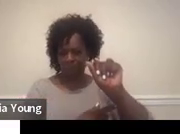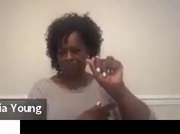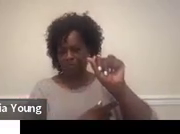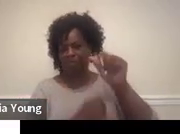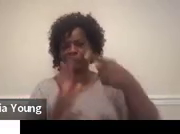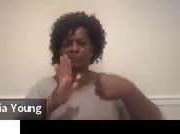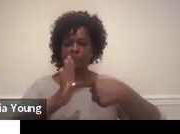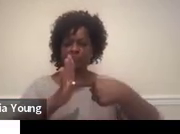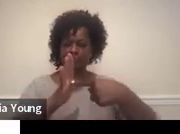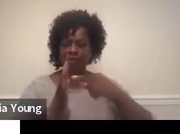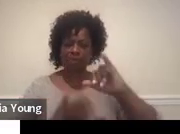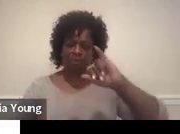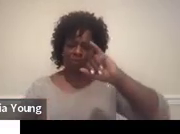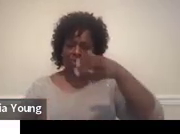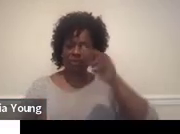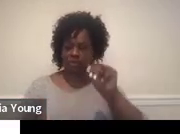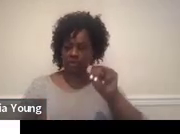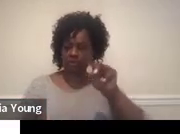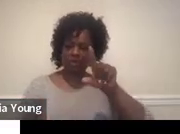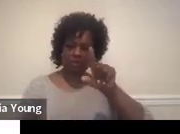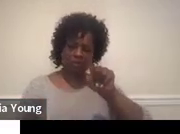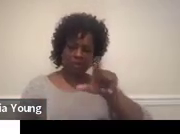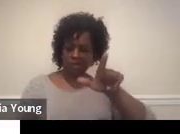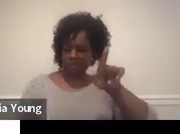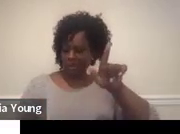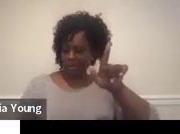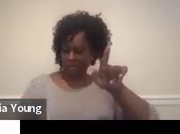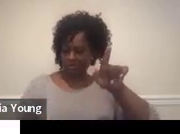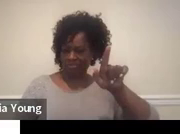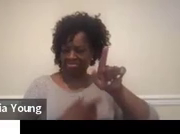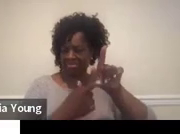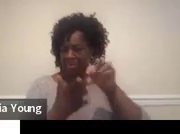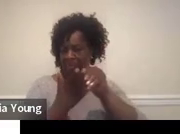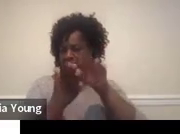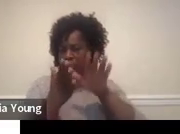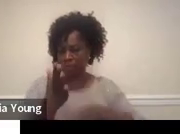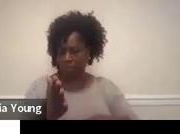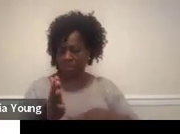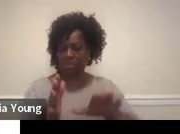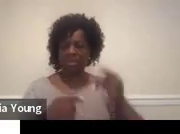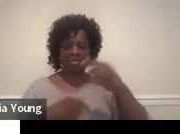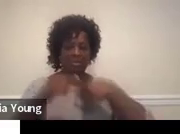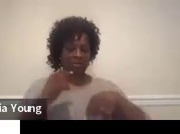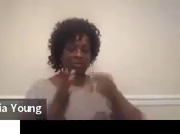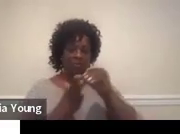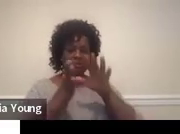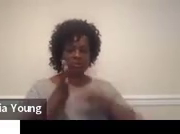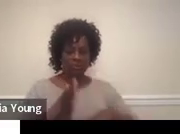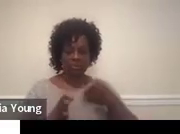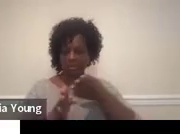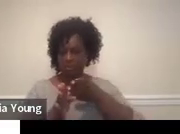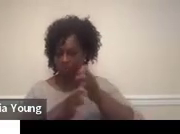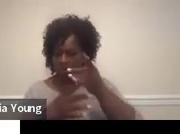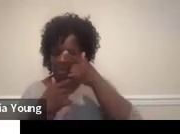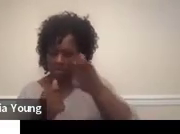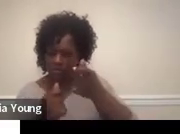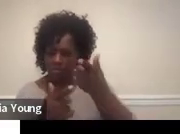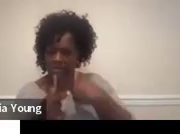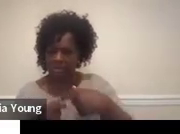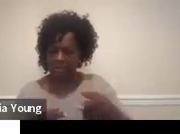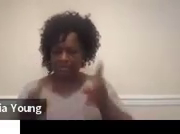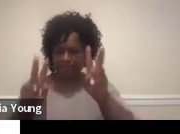example, in January of 2021, the child took a, well, the student took a career interest inventory,